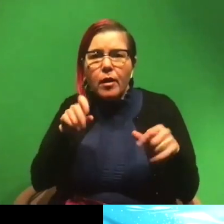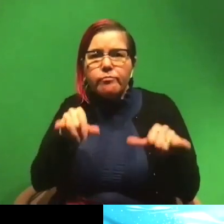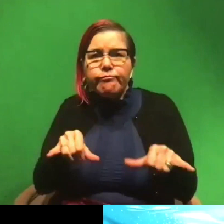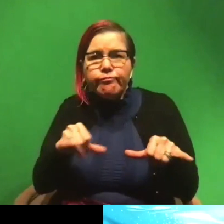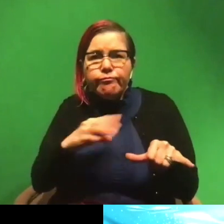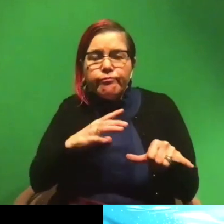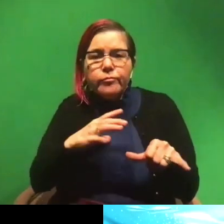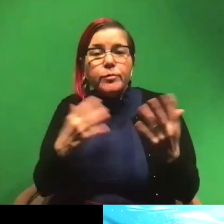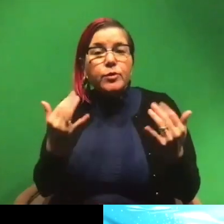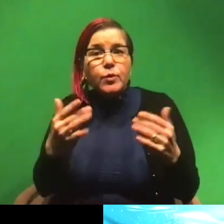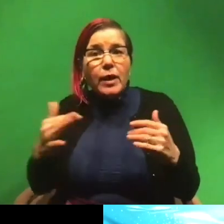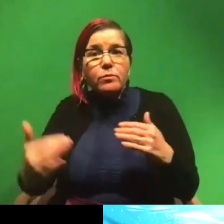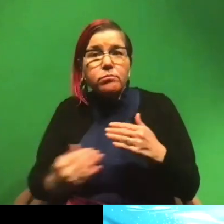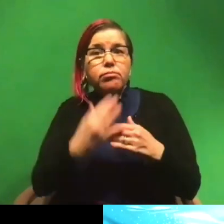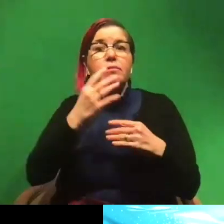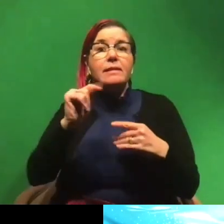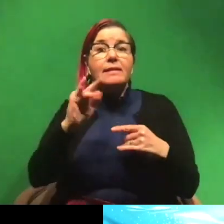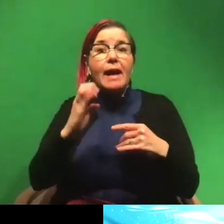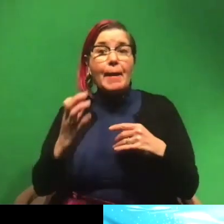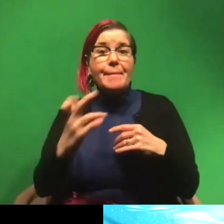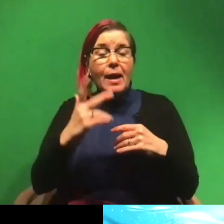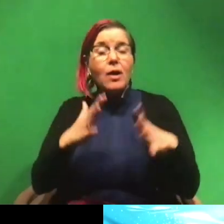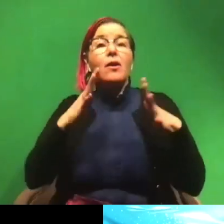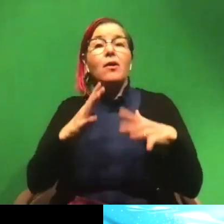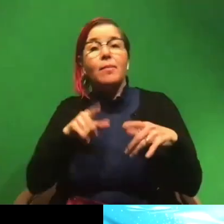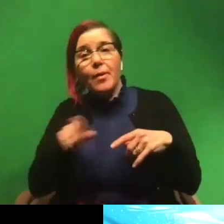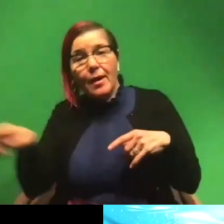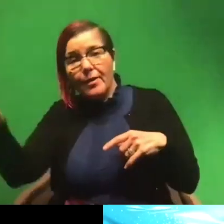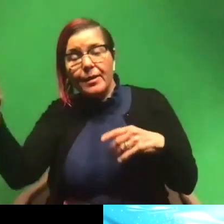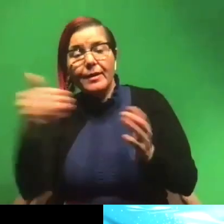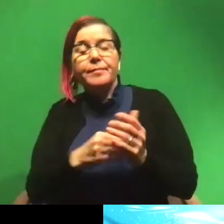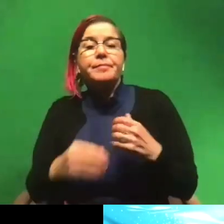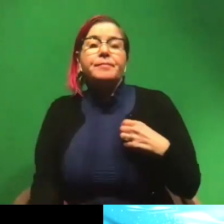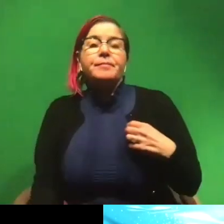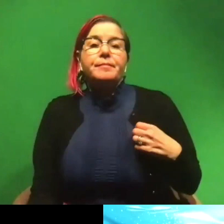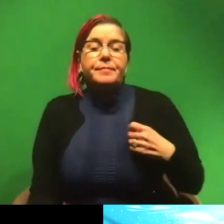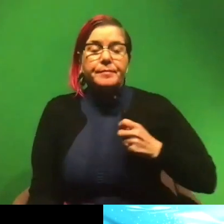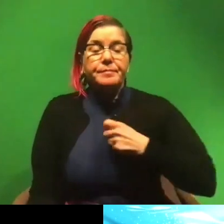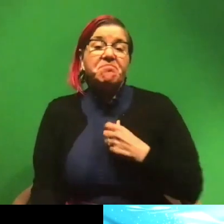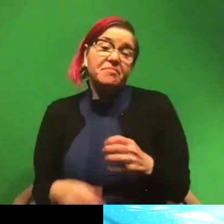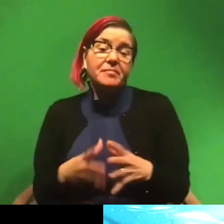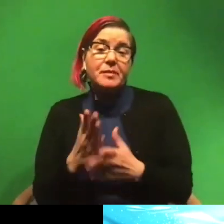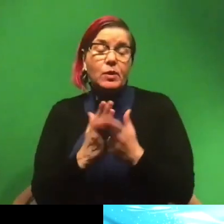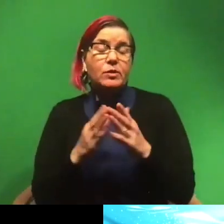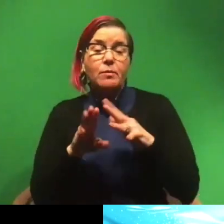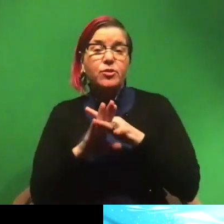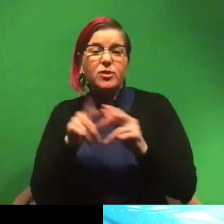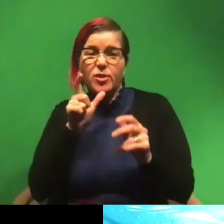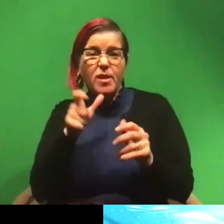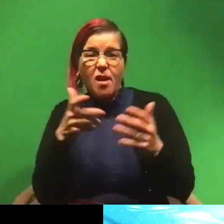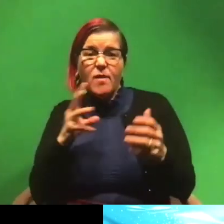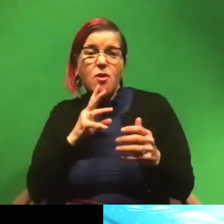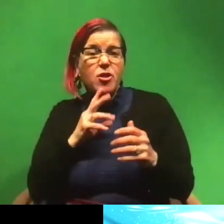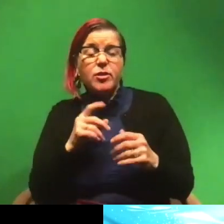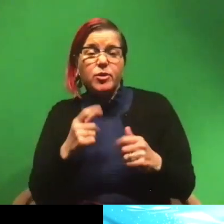And it just waits for the tide to come back in and like, all right, I'm go about my business. Uh, so yeah, some sharks don't need very much water at all.